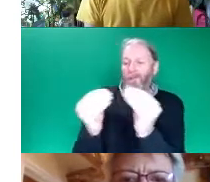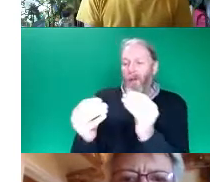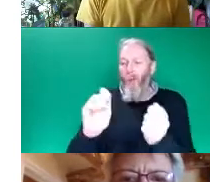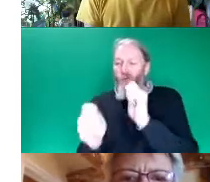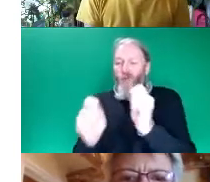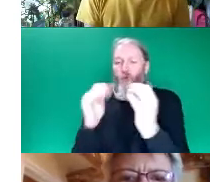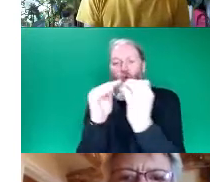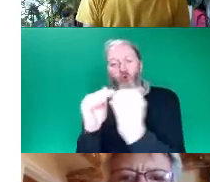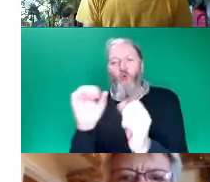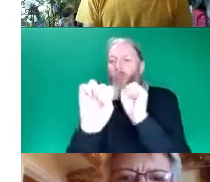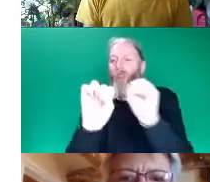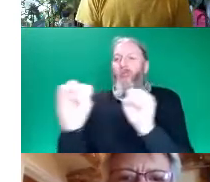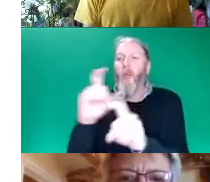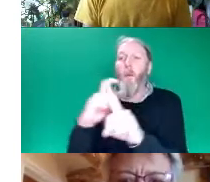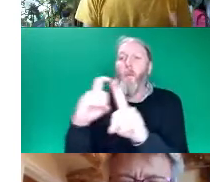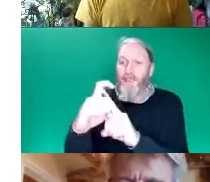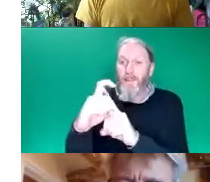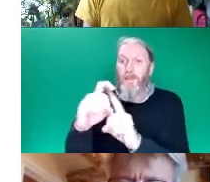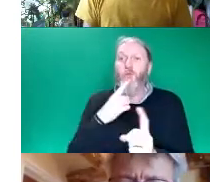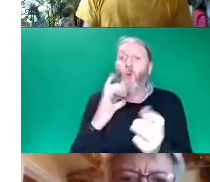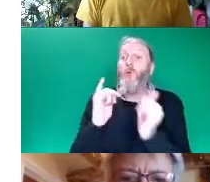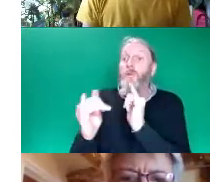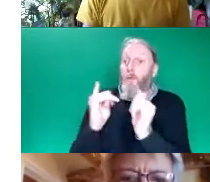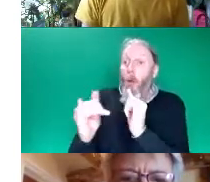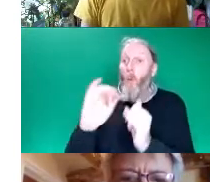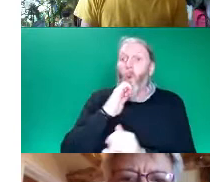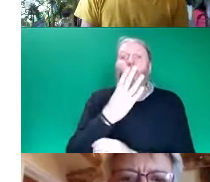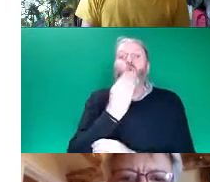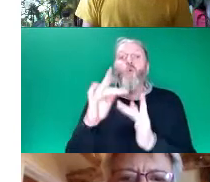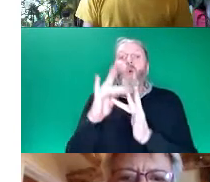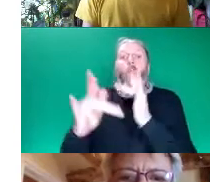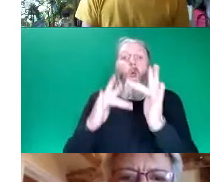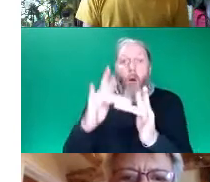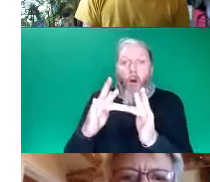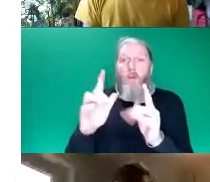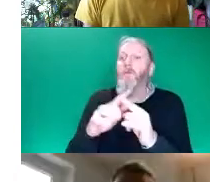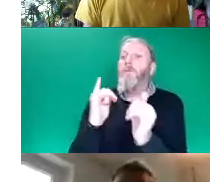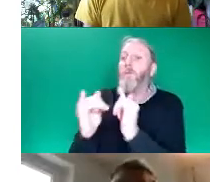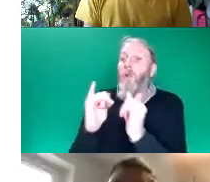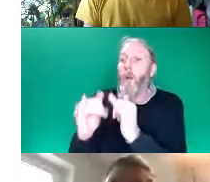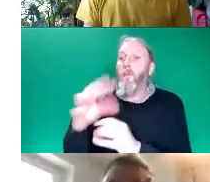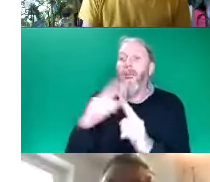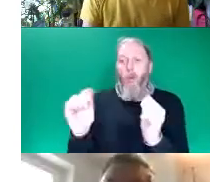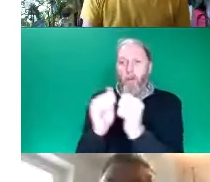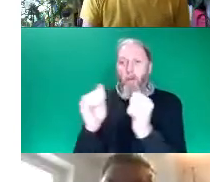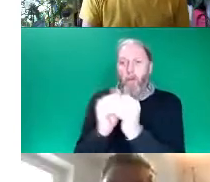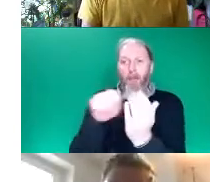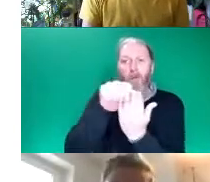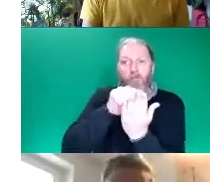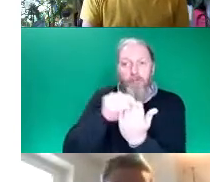online and paper based, applicant guidance documents that hopefully gave everyone everything they needed to know to apply,